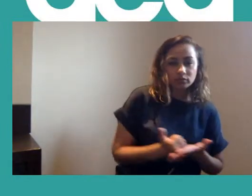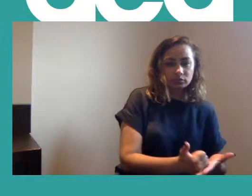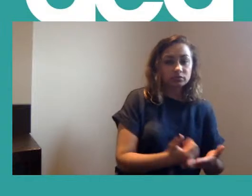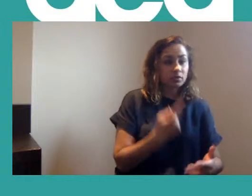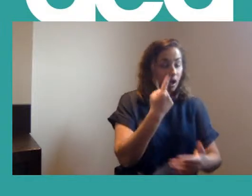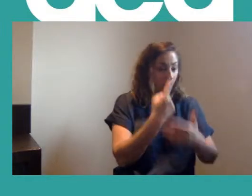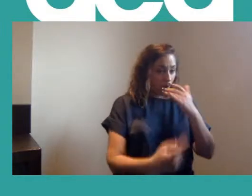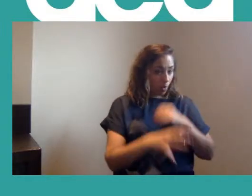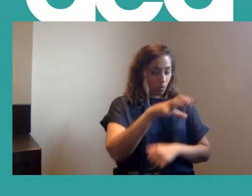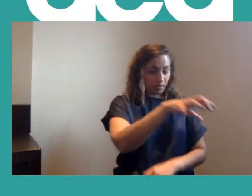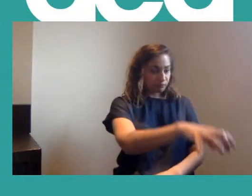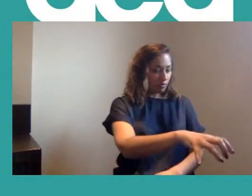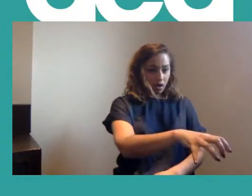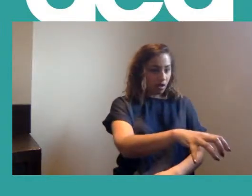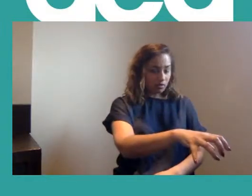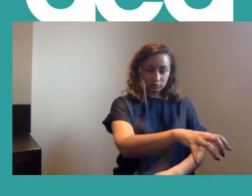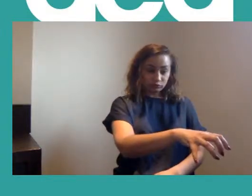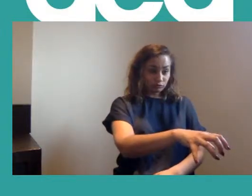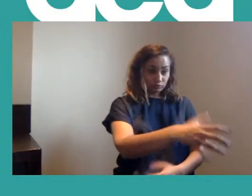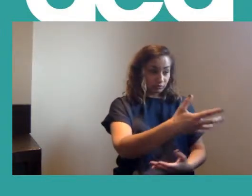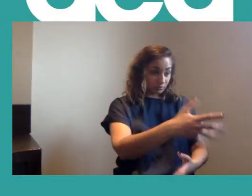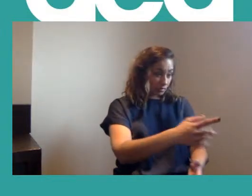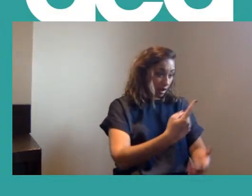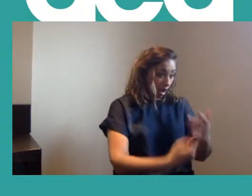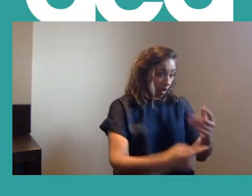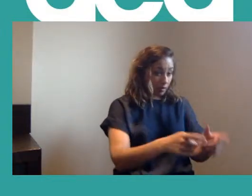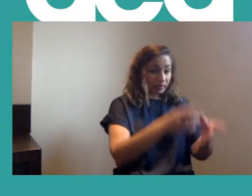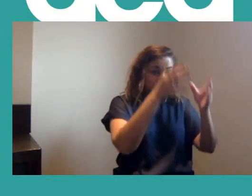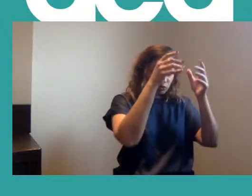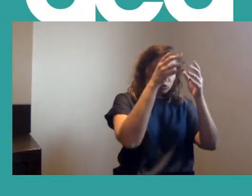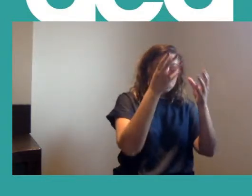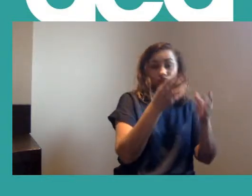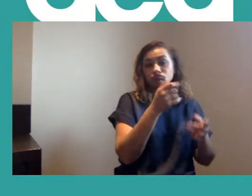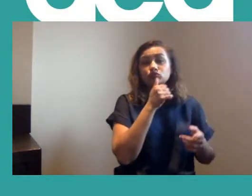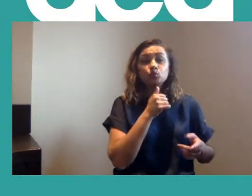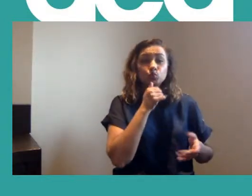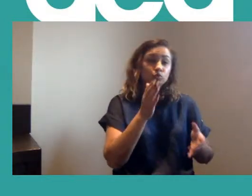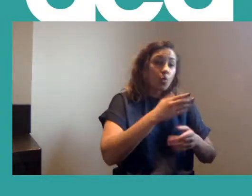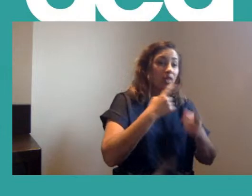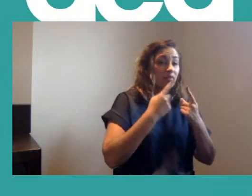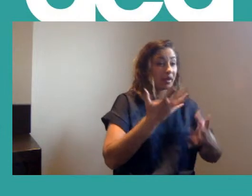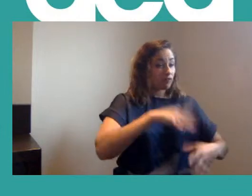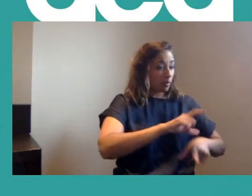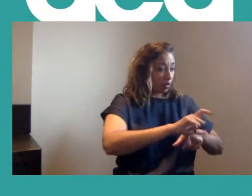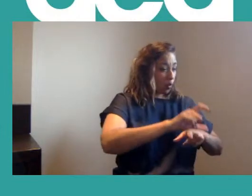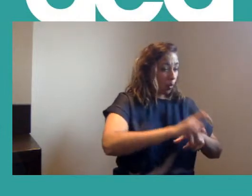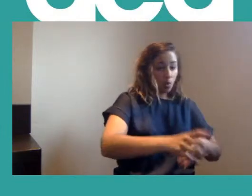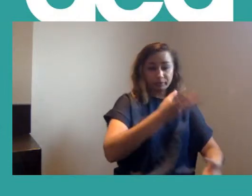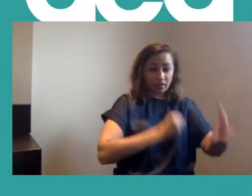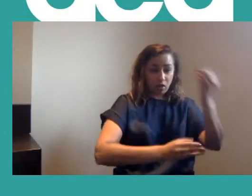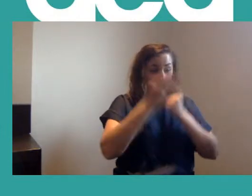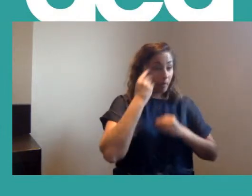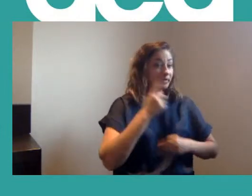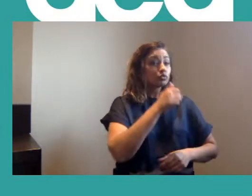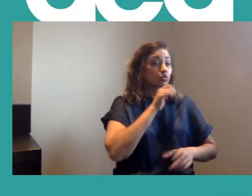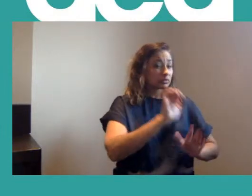that have been putting the principles that they've learned from organising school into practice. Our PRISM members have been doing the same.